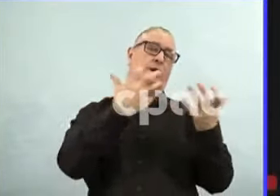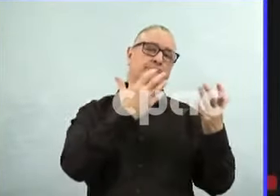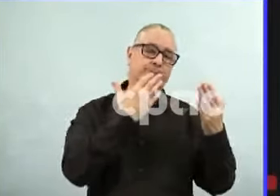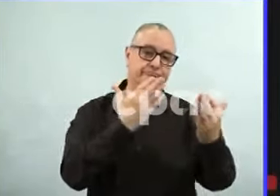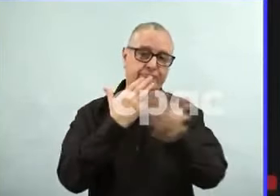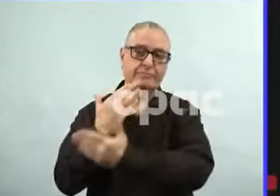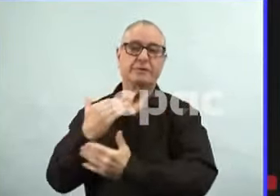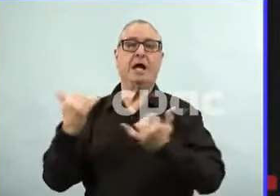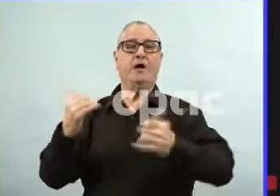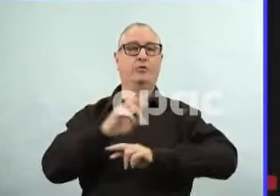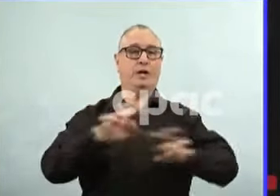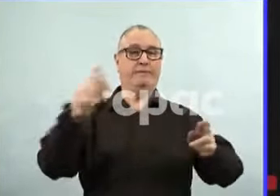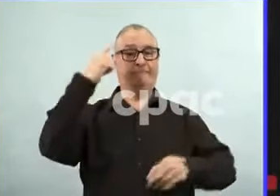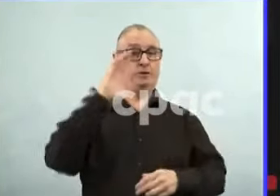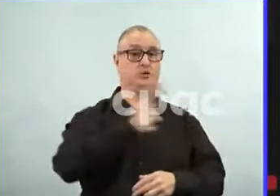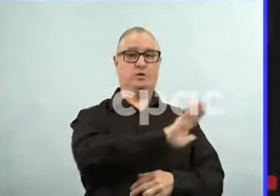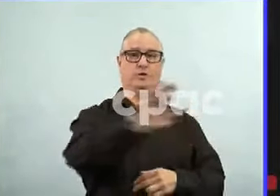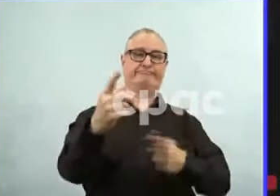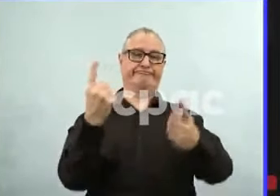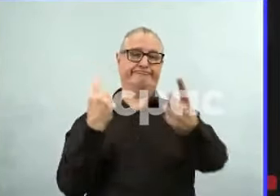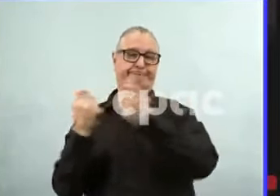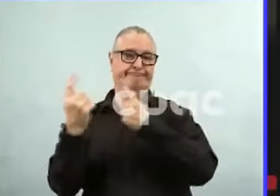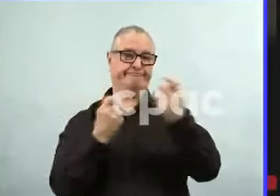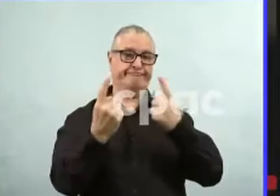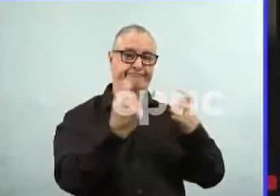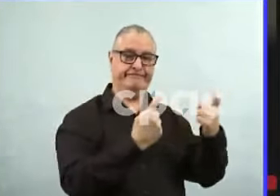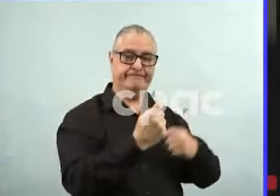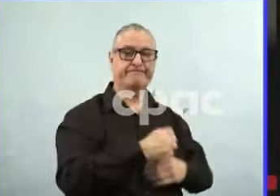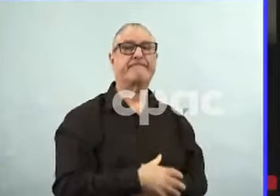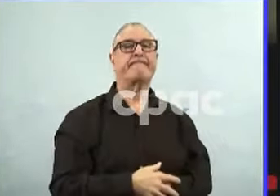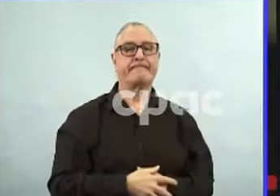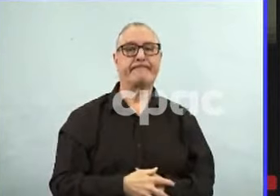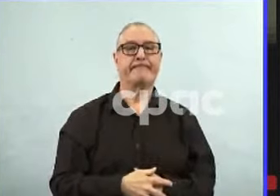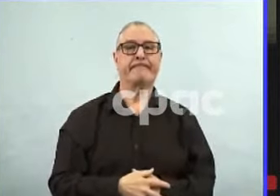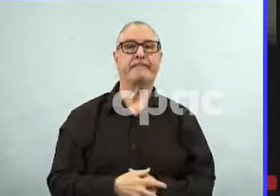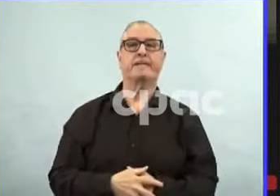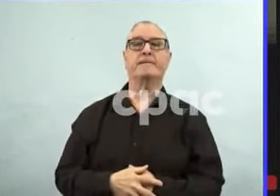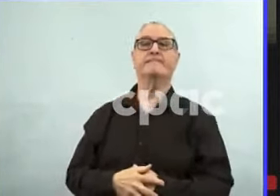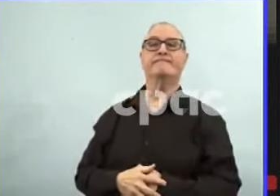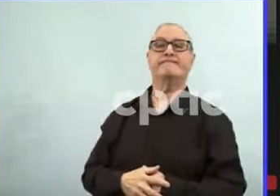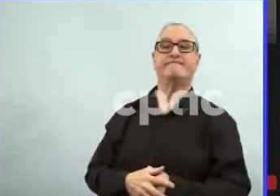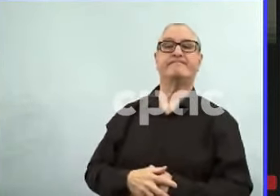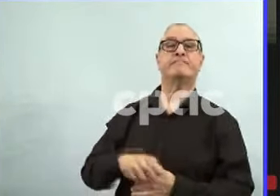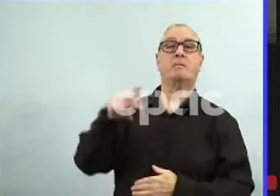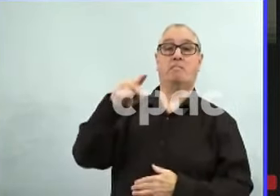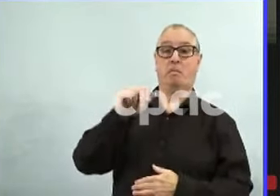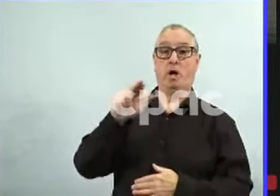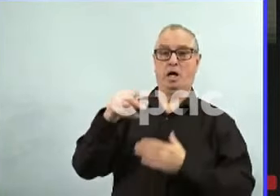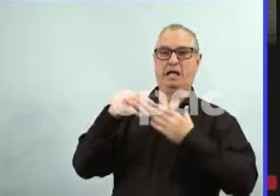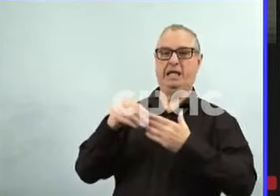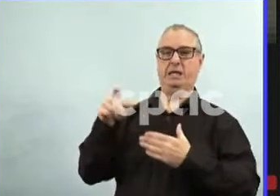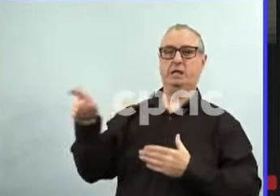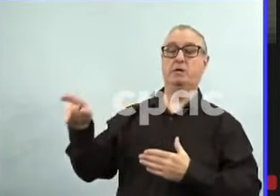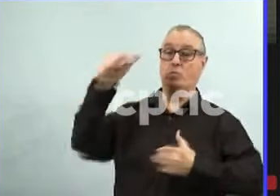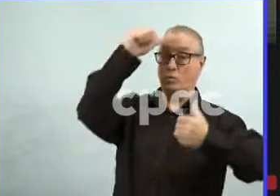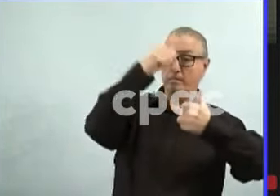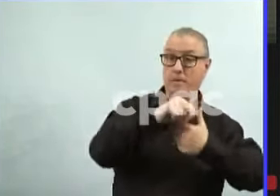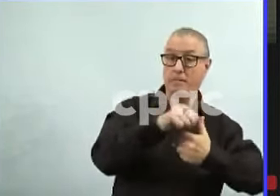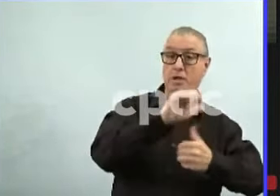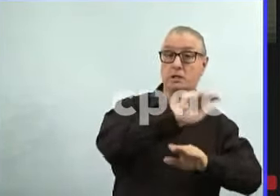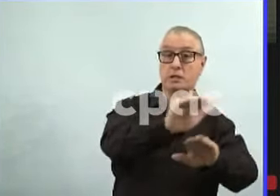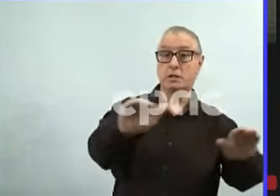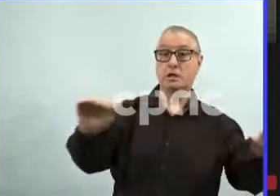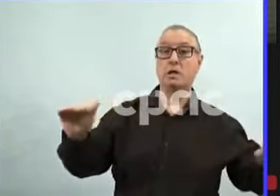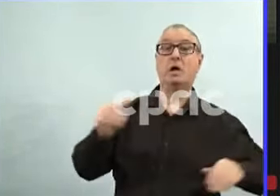Thank you, doctors. A reminder to our reporters on this Zoom session, you will have one preliminary and